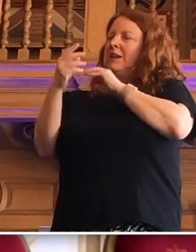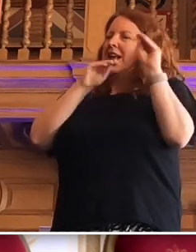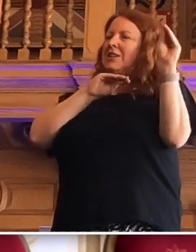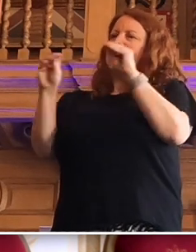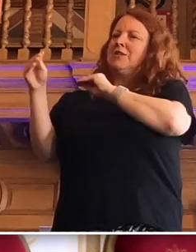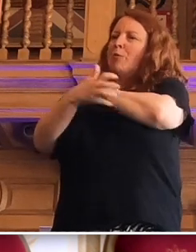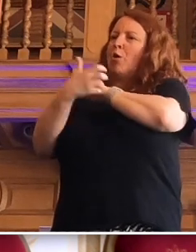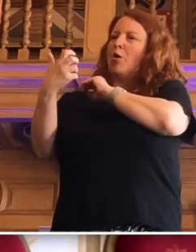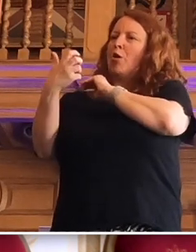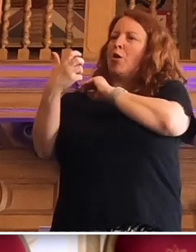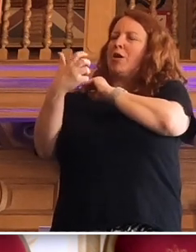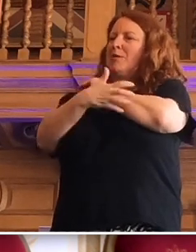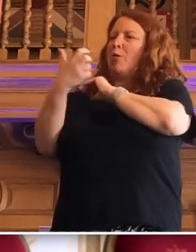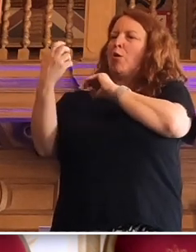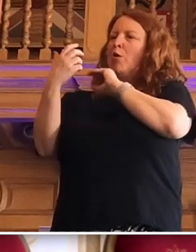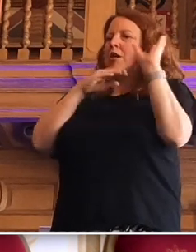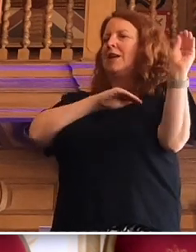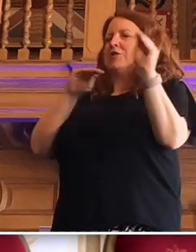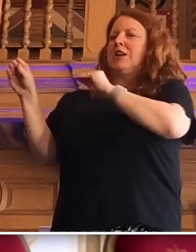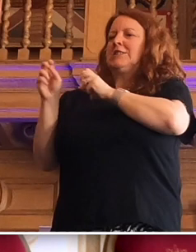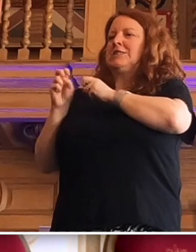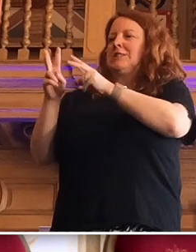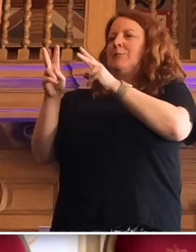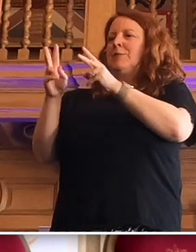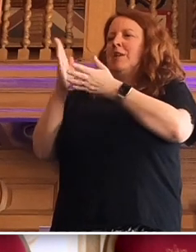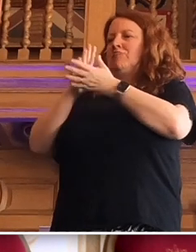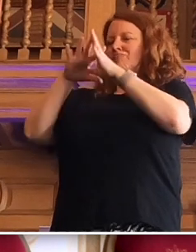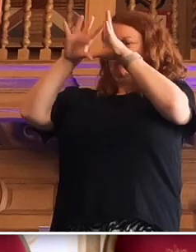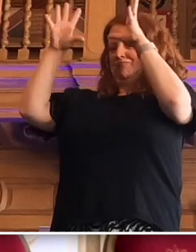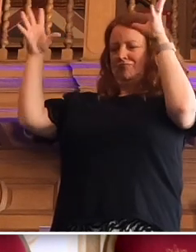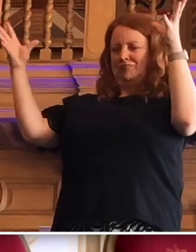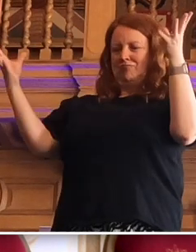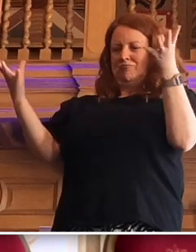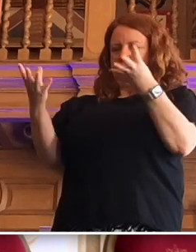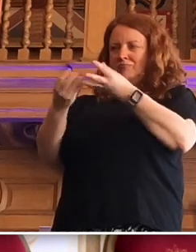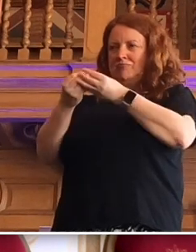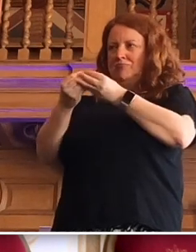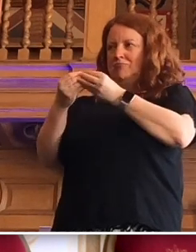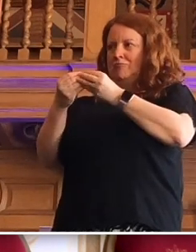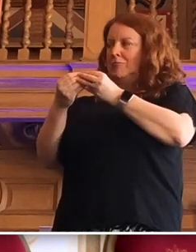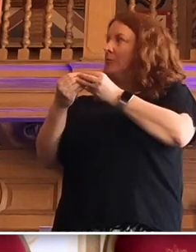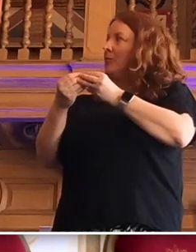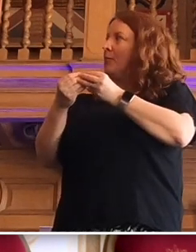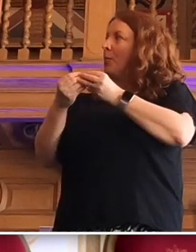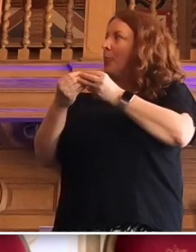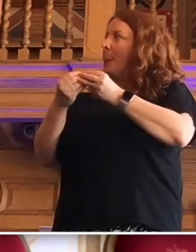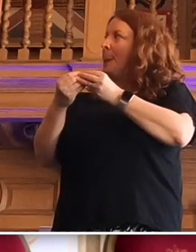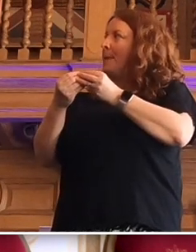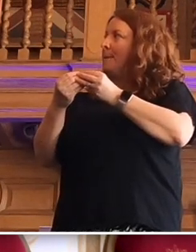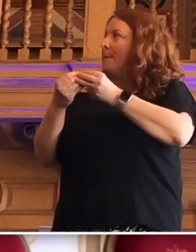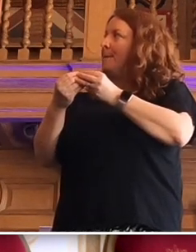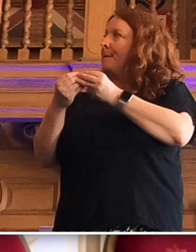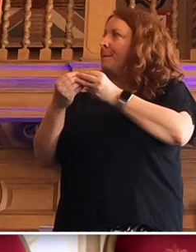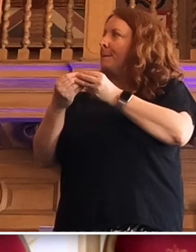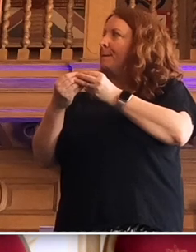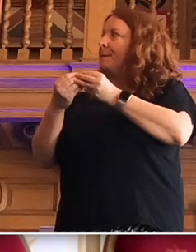poor is a poor education system. So we were trying to combine these two approaches, given that health follows